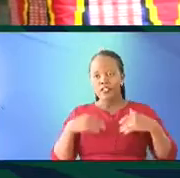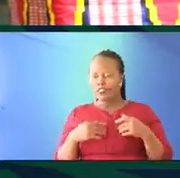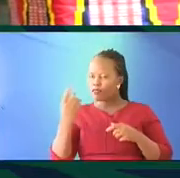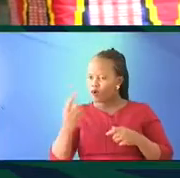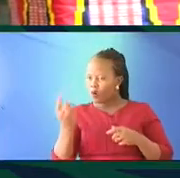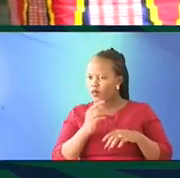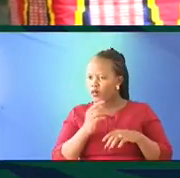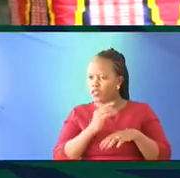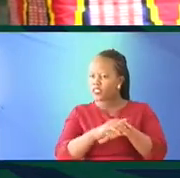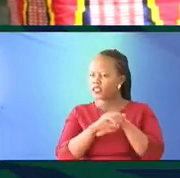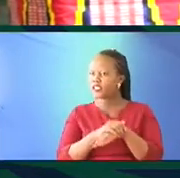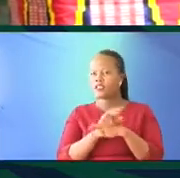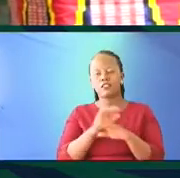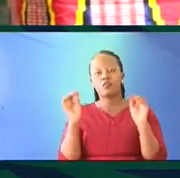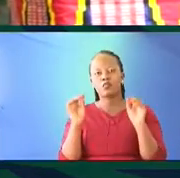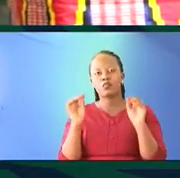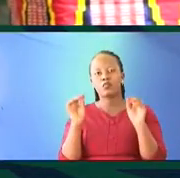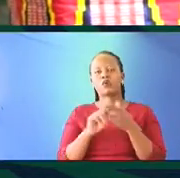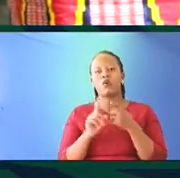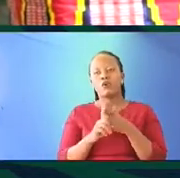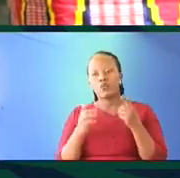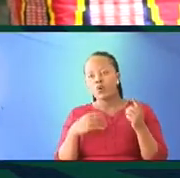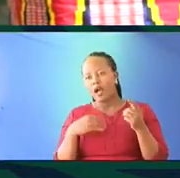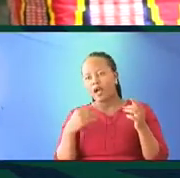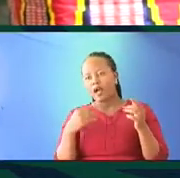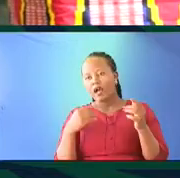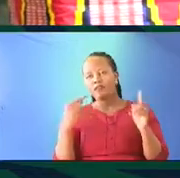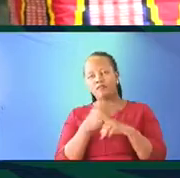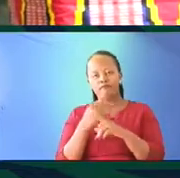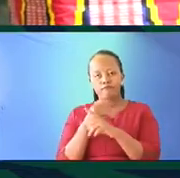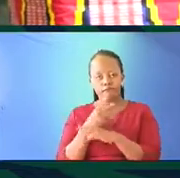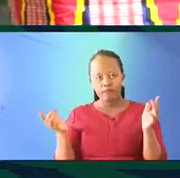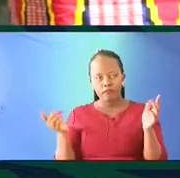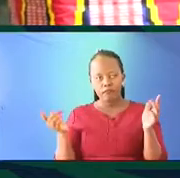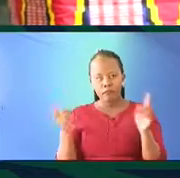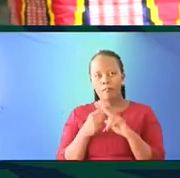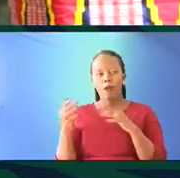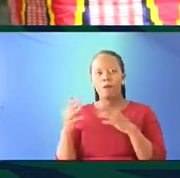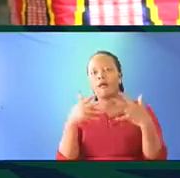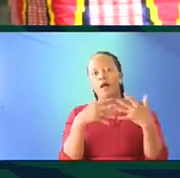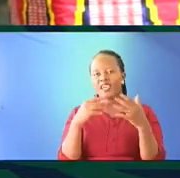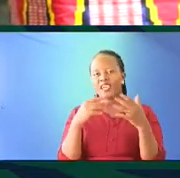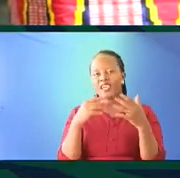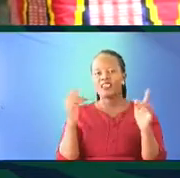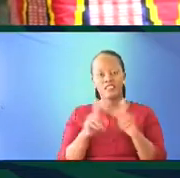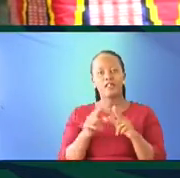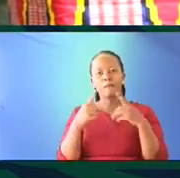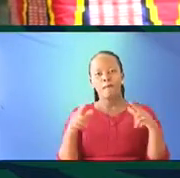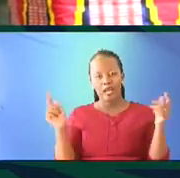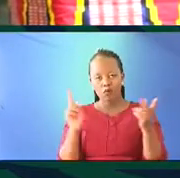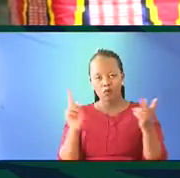as in English, not just the Oxford University Dictionary, you have the Cambridge University, you have Webster's for the Americans, have et cetera, et cetera, the same language,